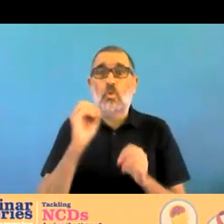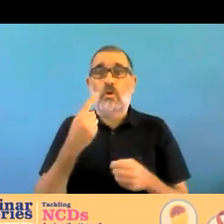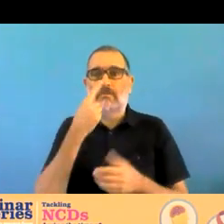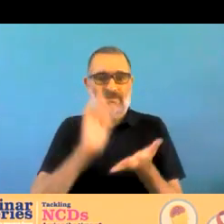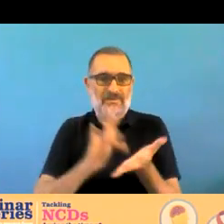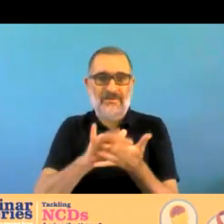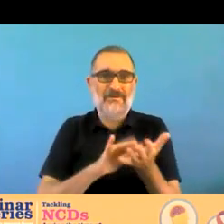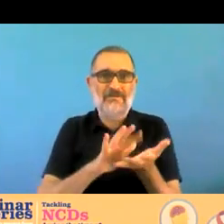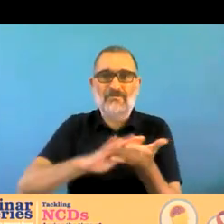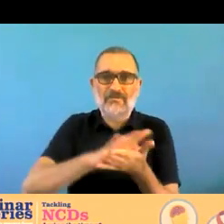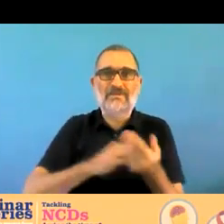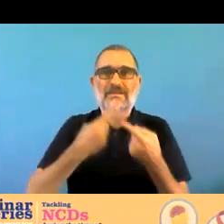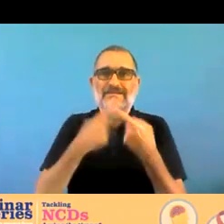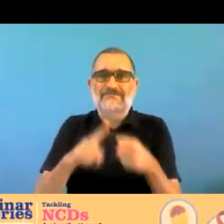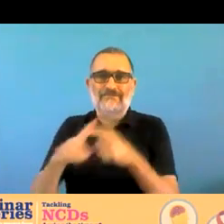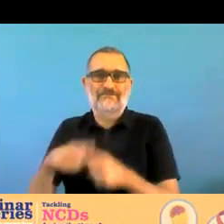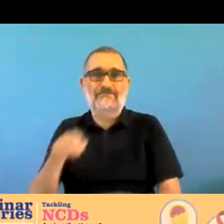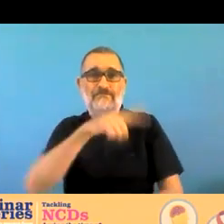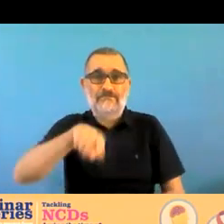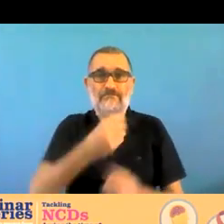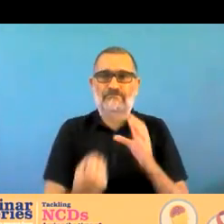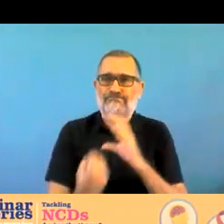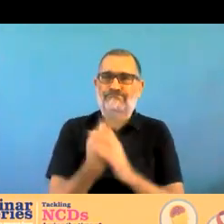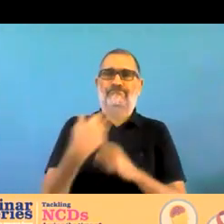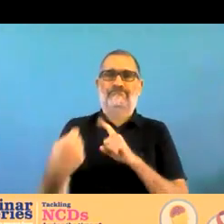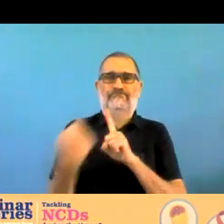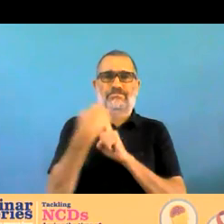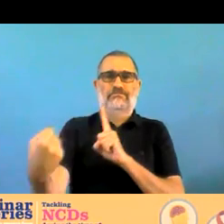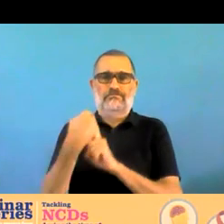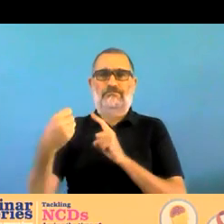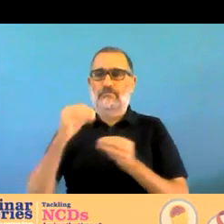and severe mental health conditions